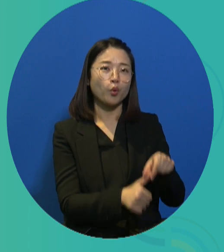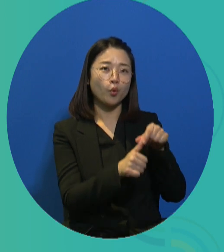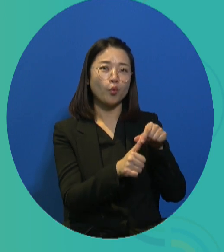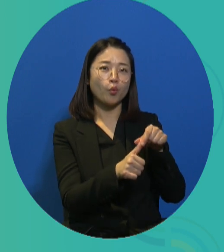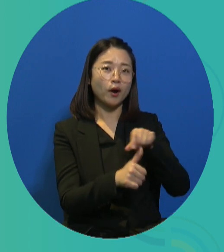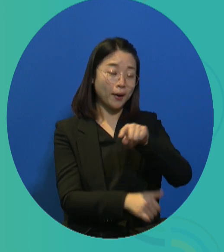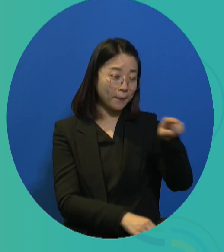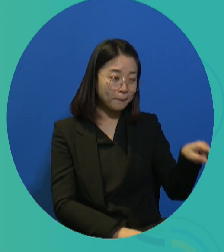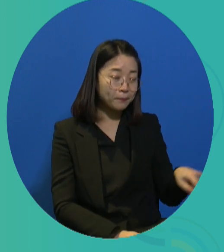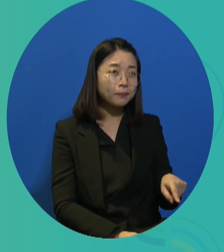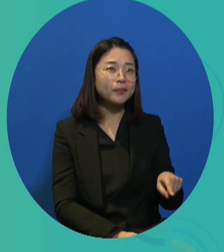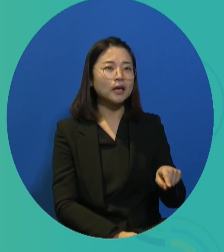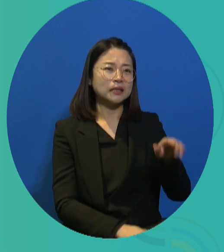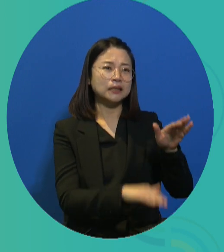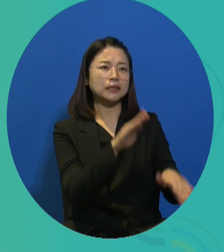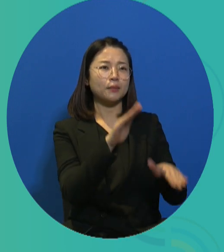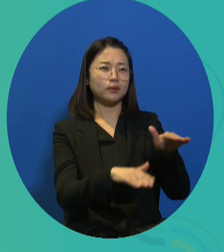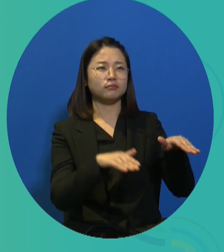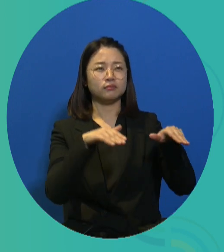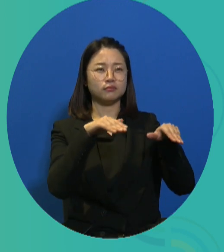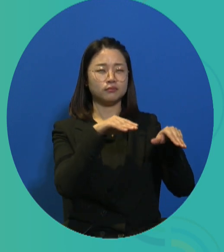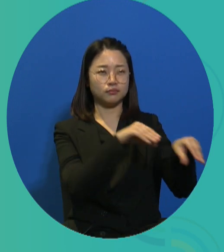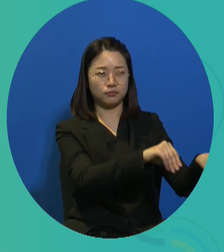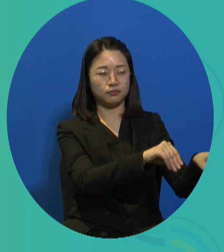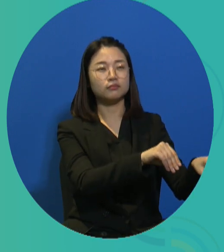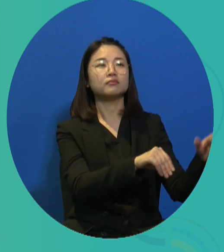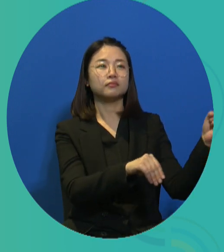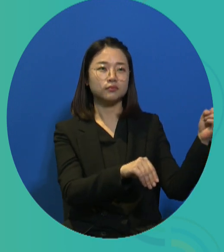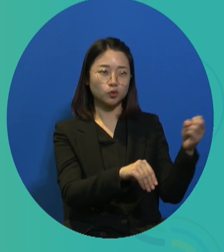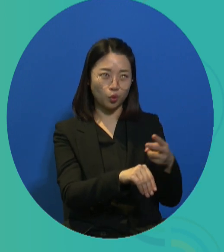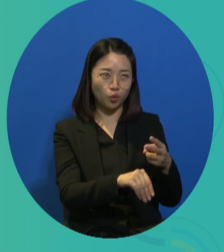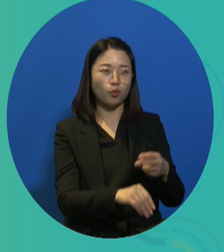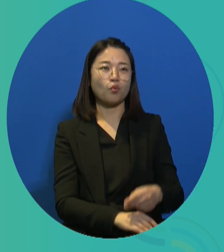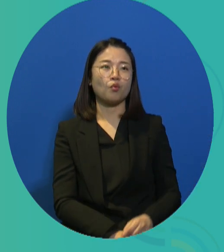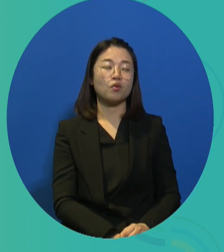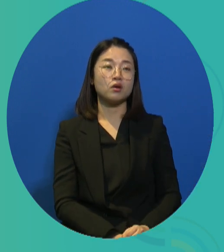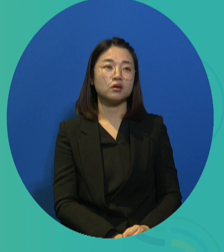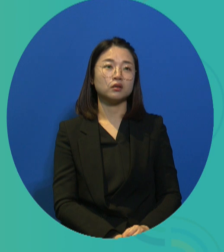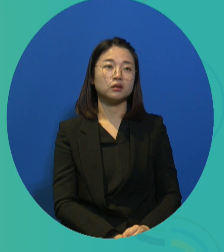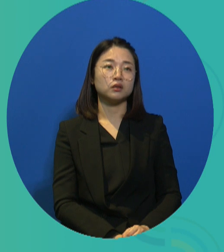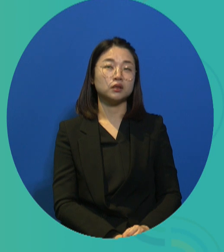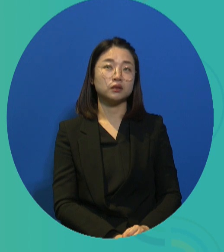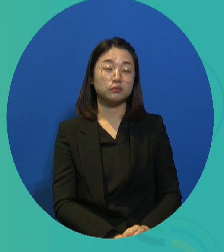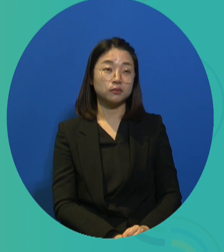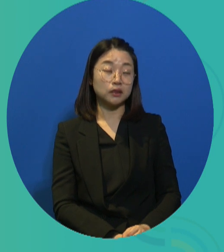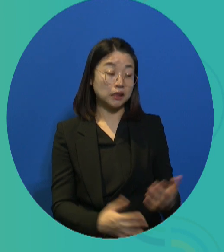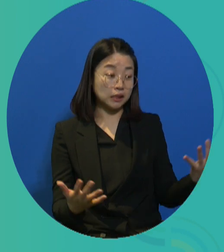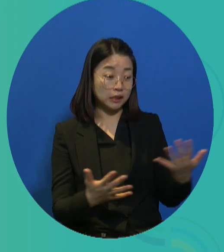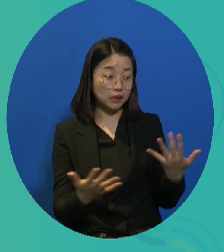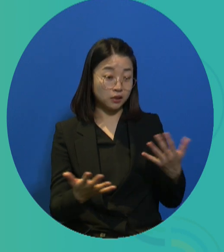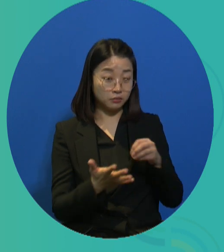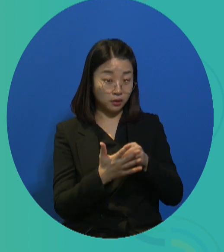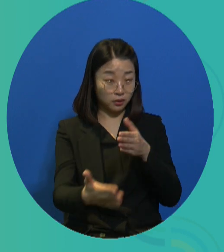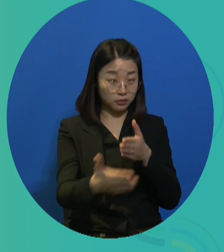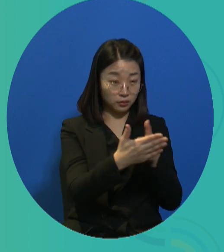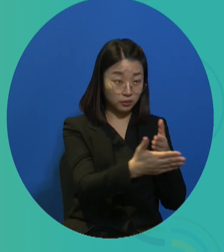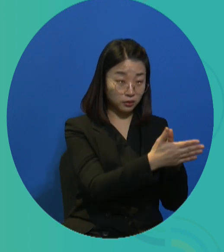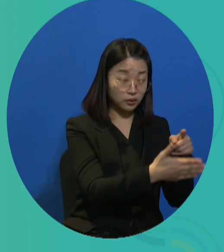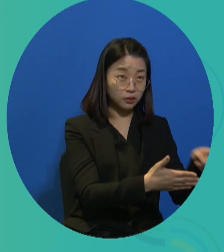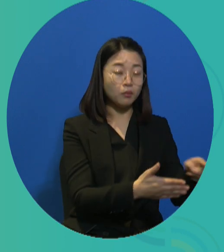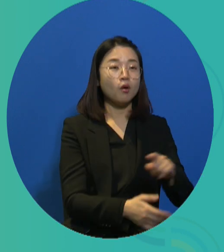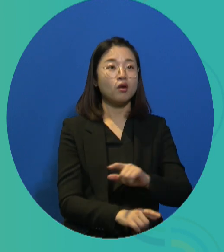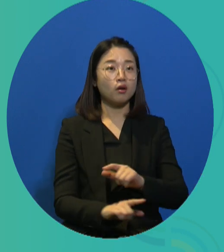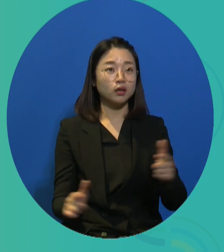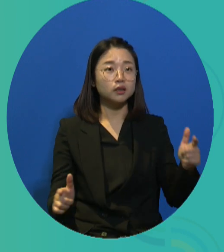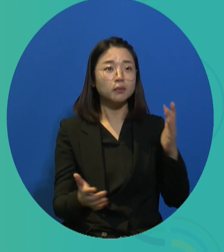form of hatred, discrimination, or prejudice against disabled persons in the labor market, and in terms of